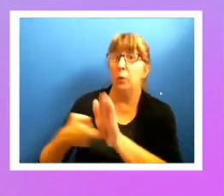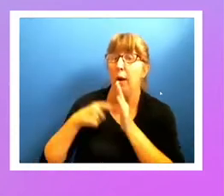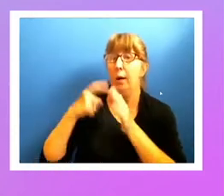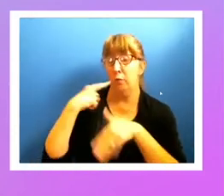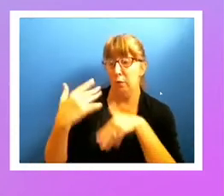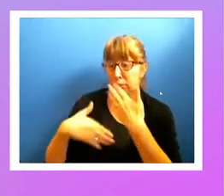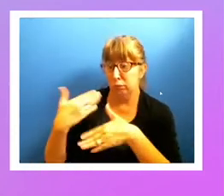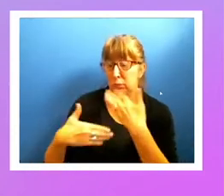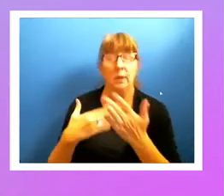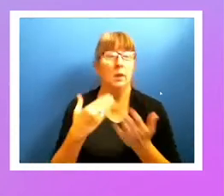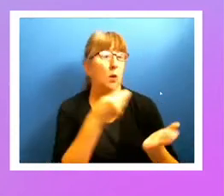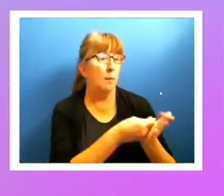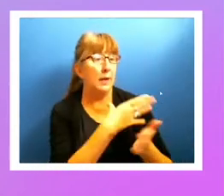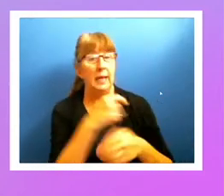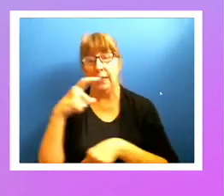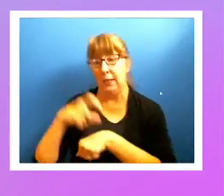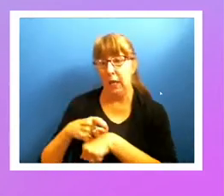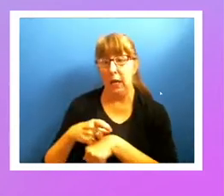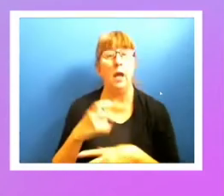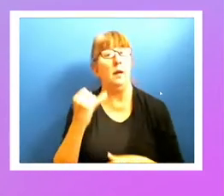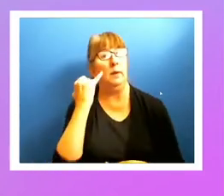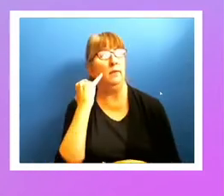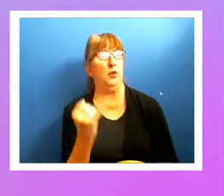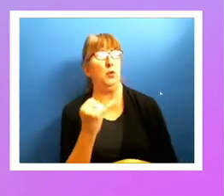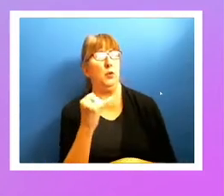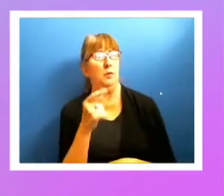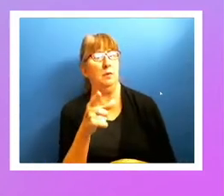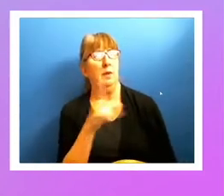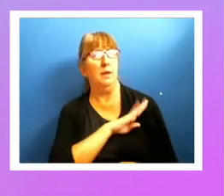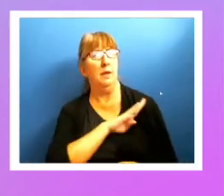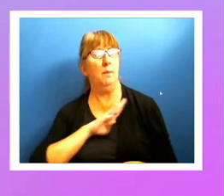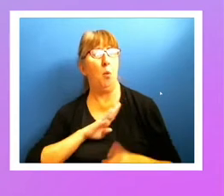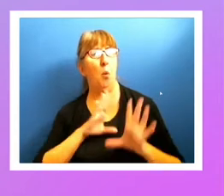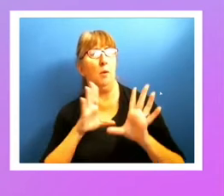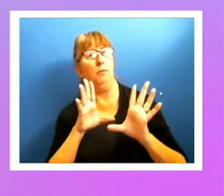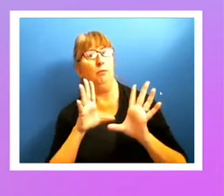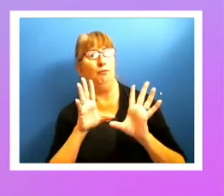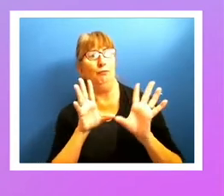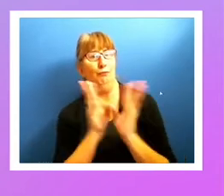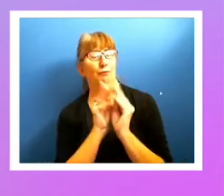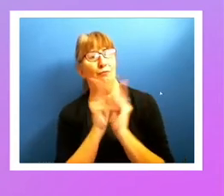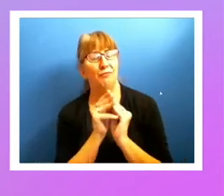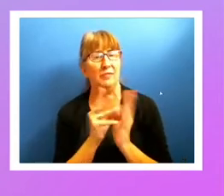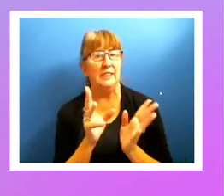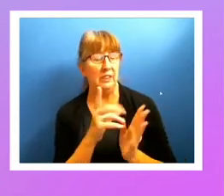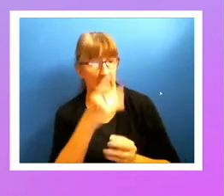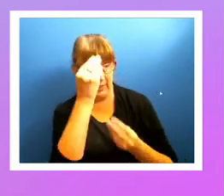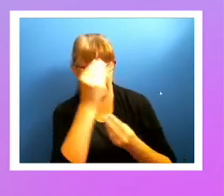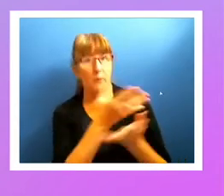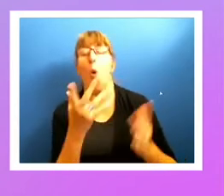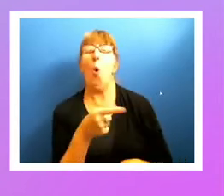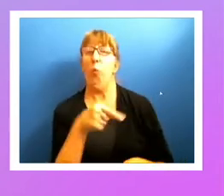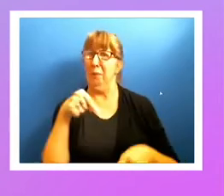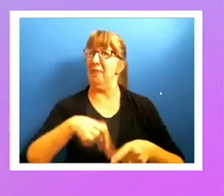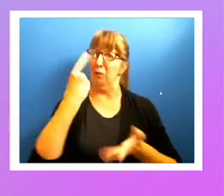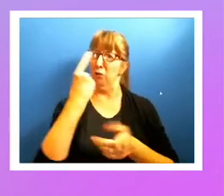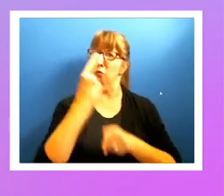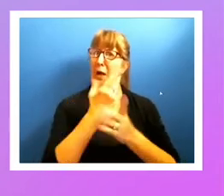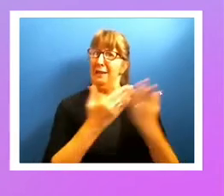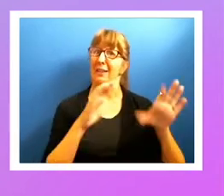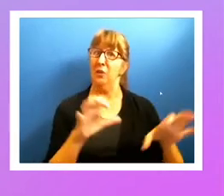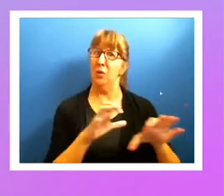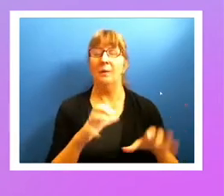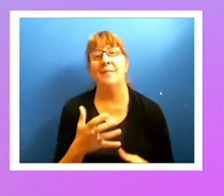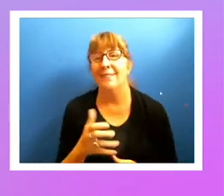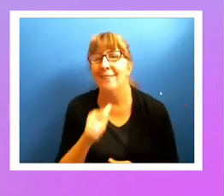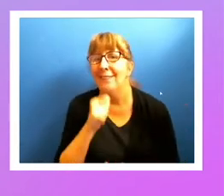when you're thinking about being in the boardroom. Just saying, you know, it's the right thing to do, unfortunately, is not always going to